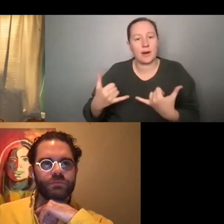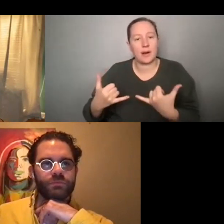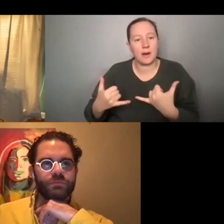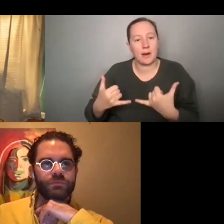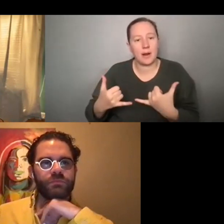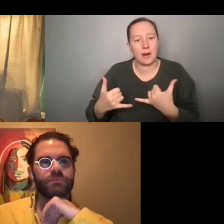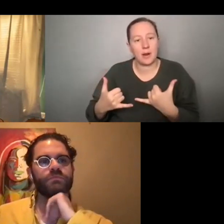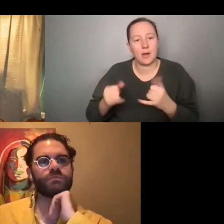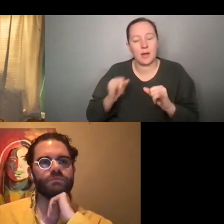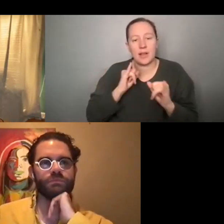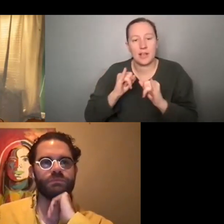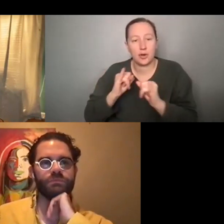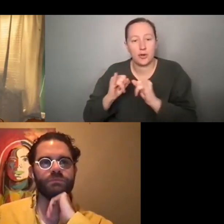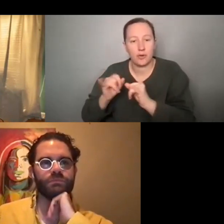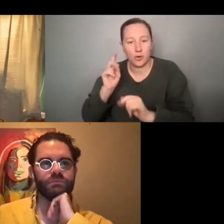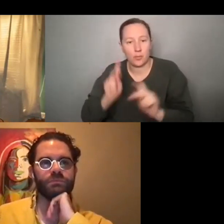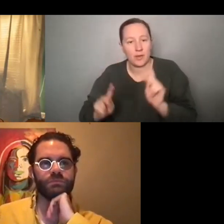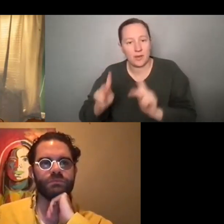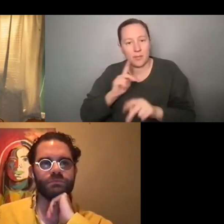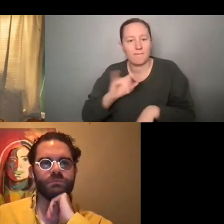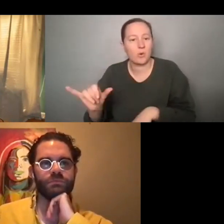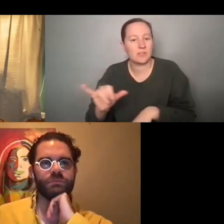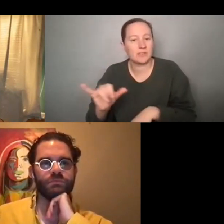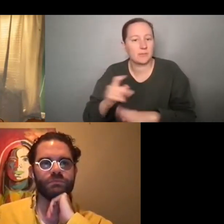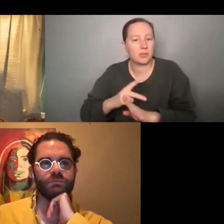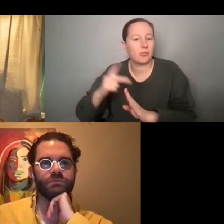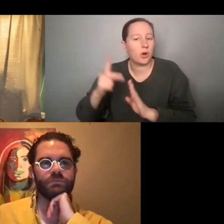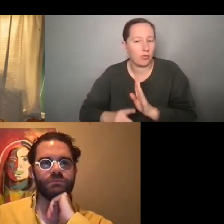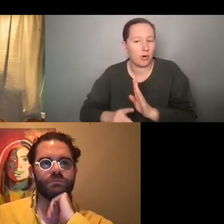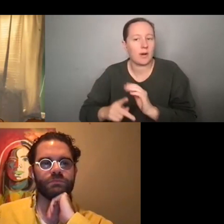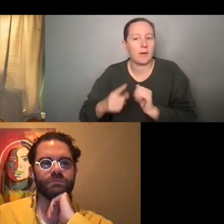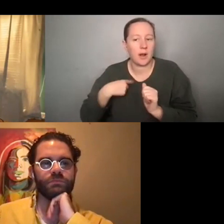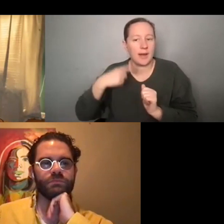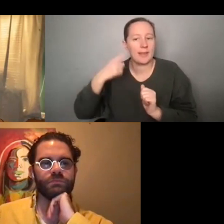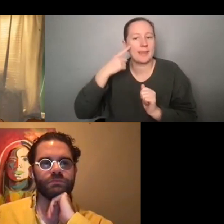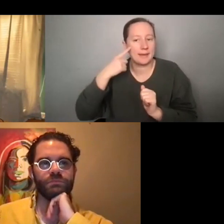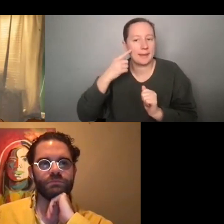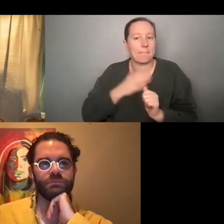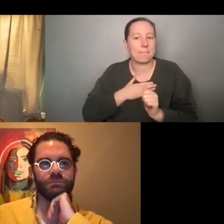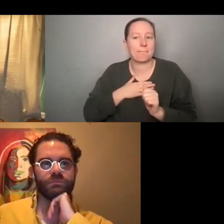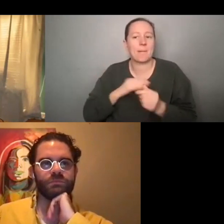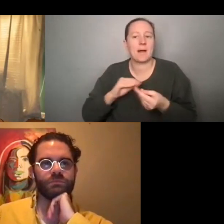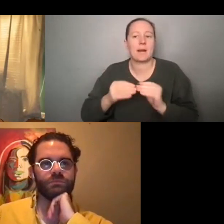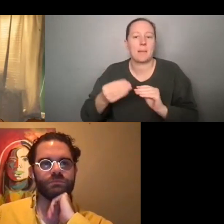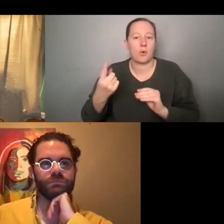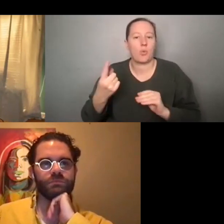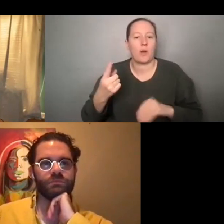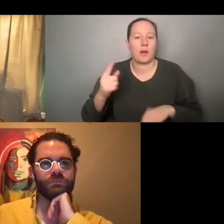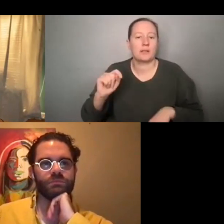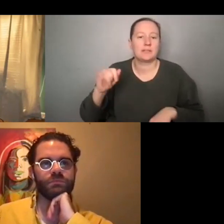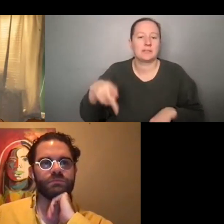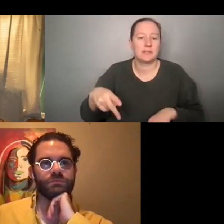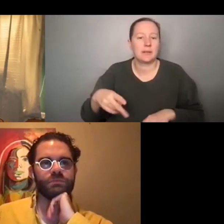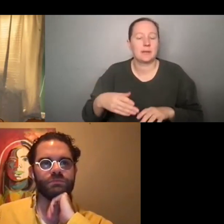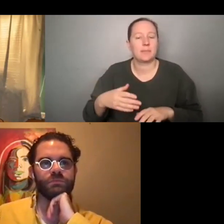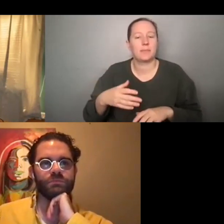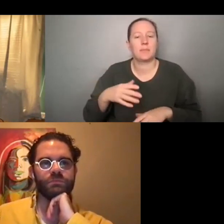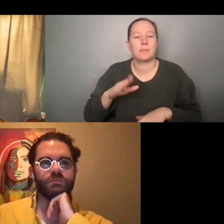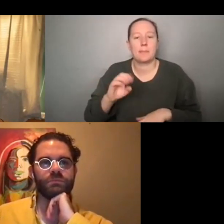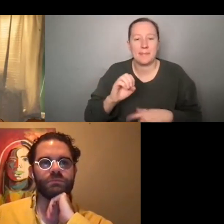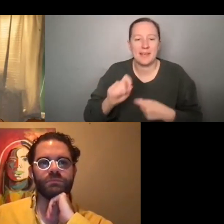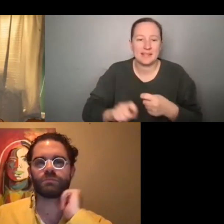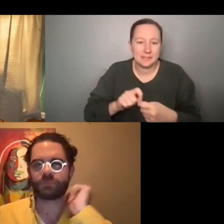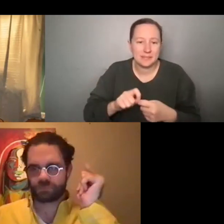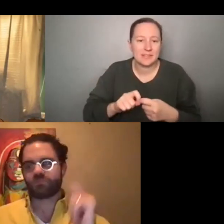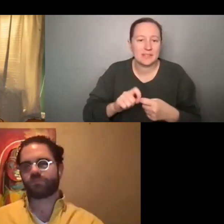often interviewing people for these types of programs, I think I, my biggest tip is to really just be as specific as